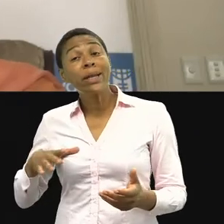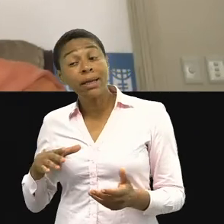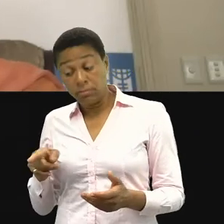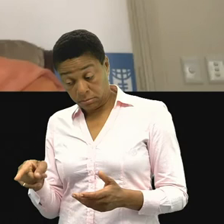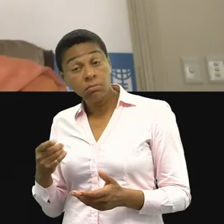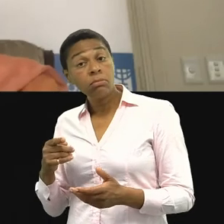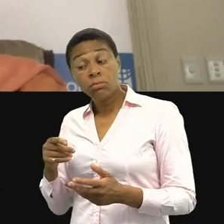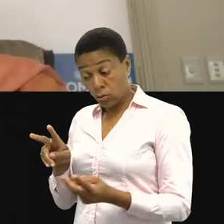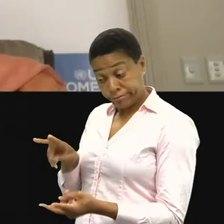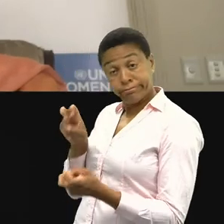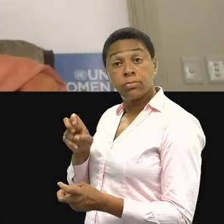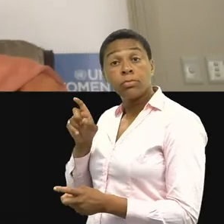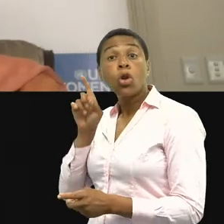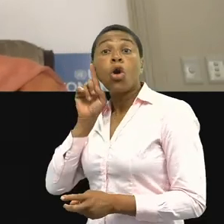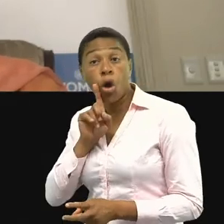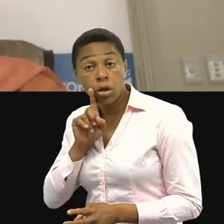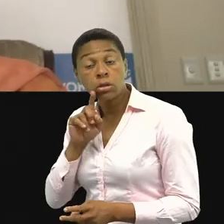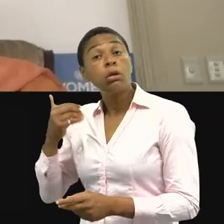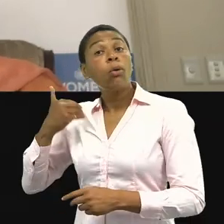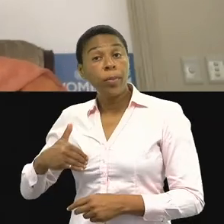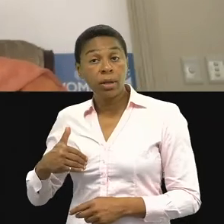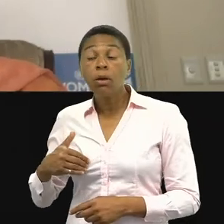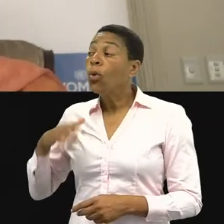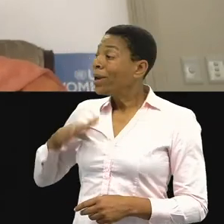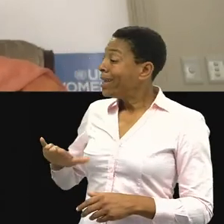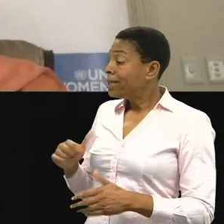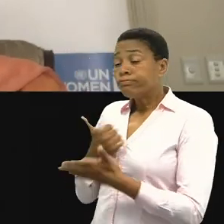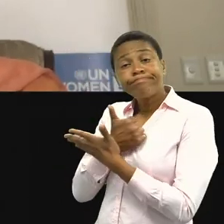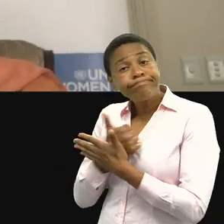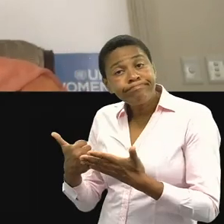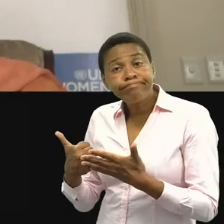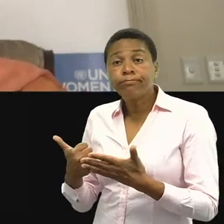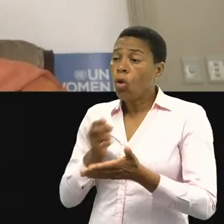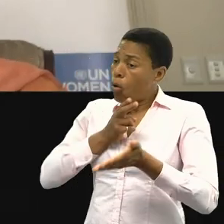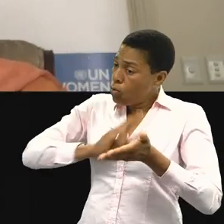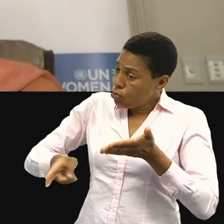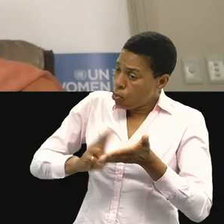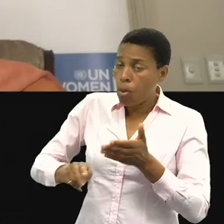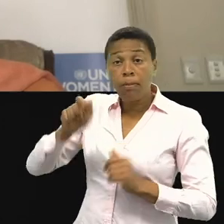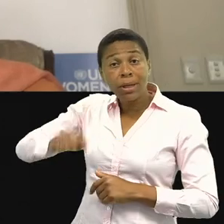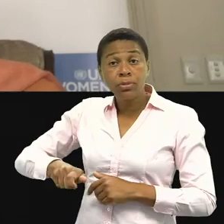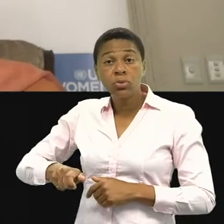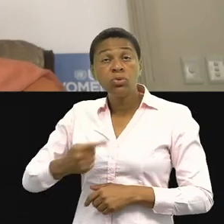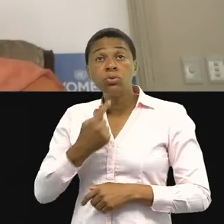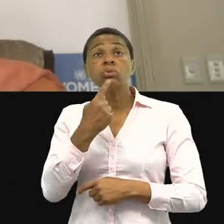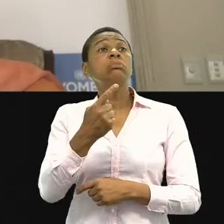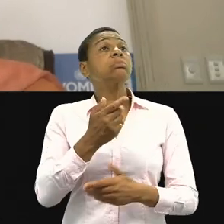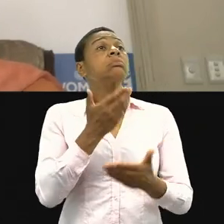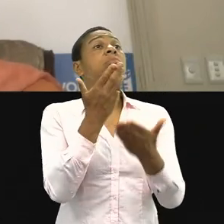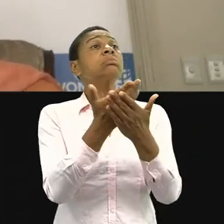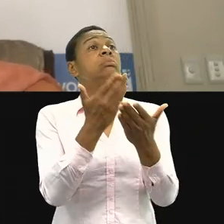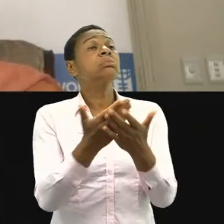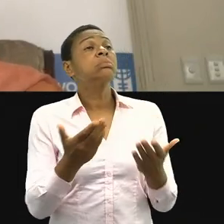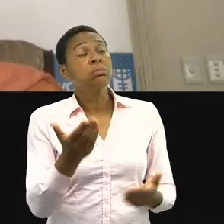you, ordinary concerned citizens. Write your op-eds. Send your tweets.